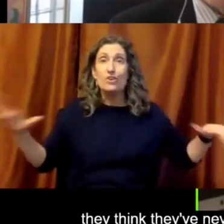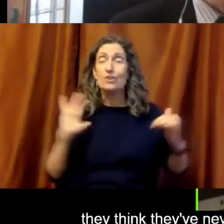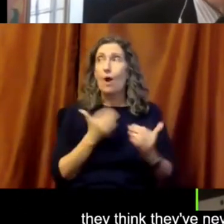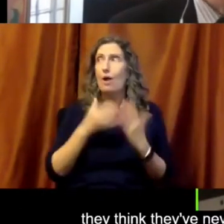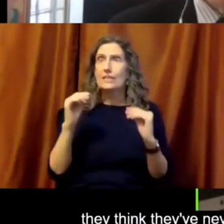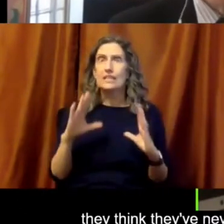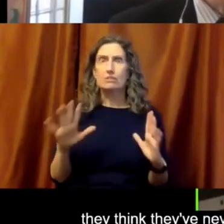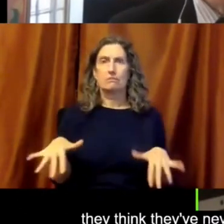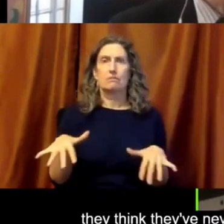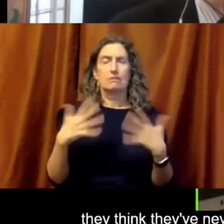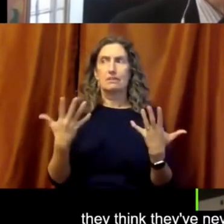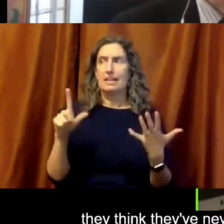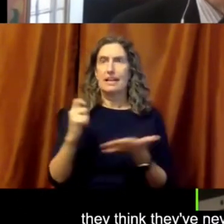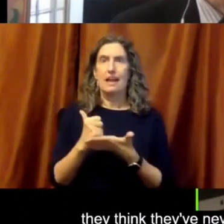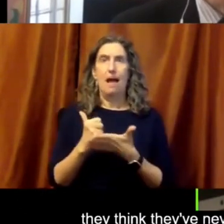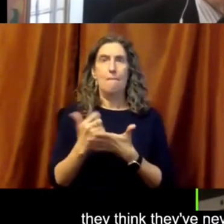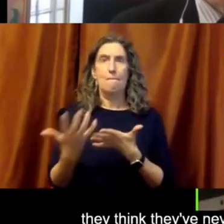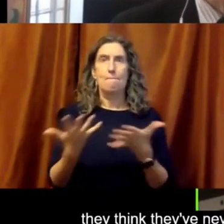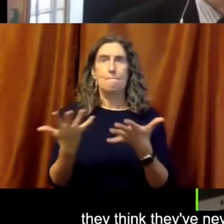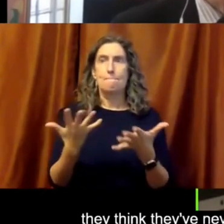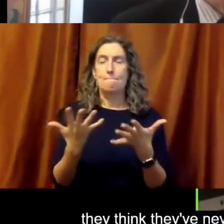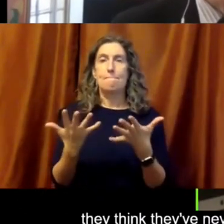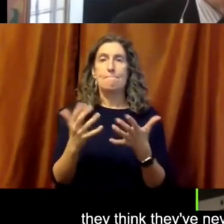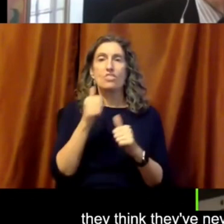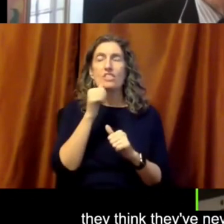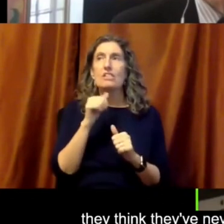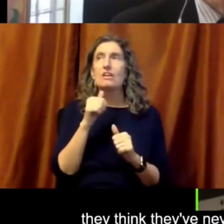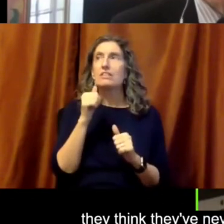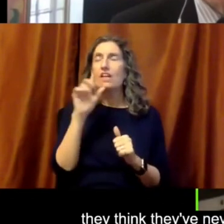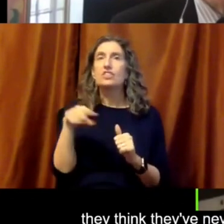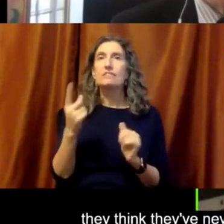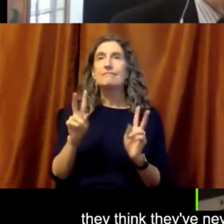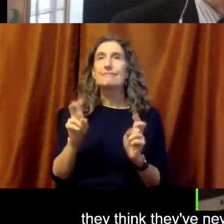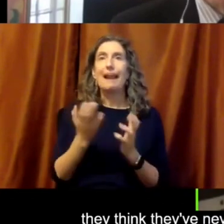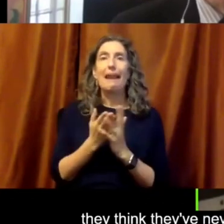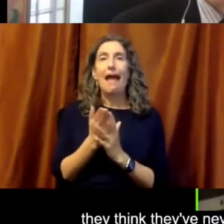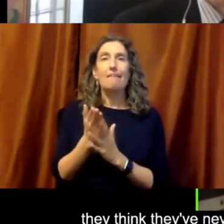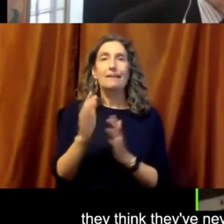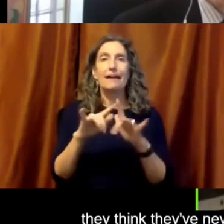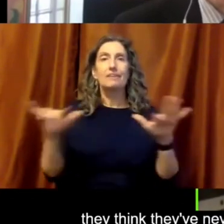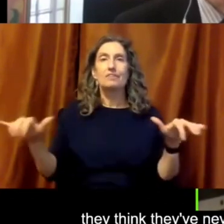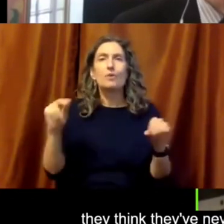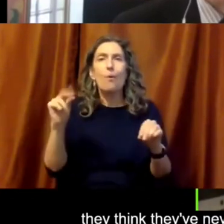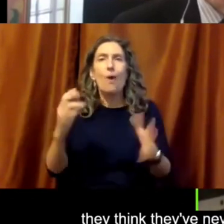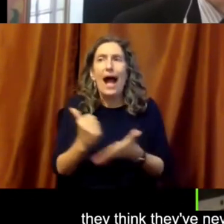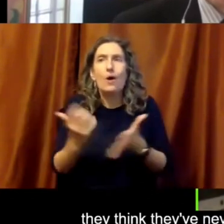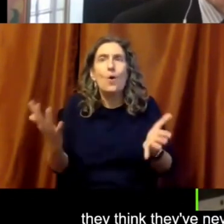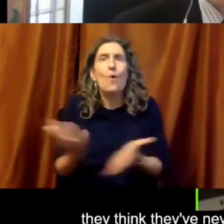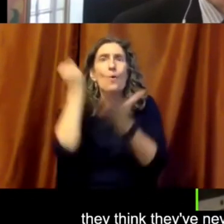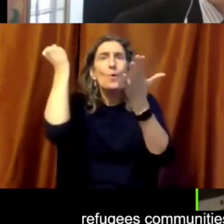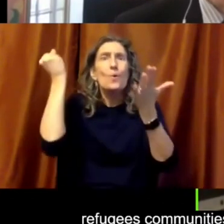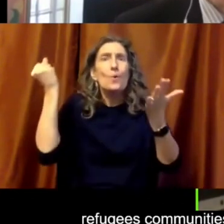teachers need help in how do you not just navigate diversity,